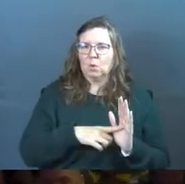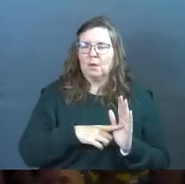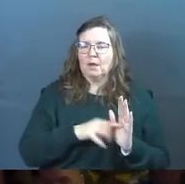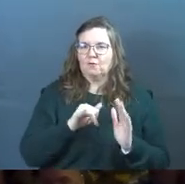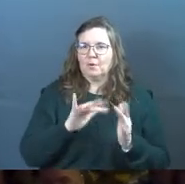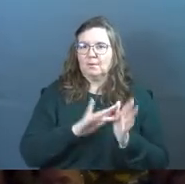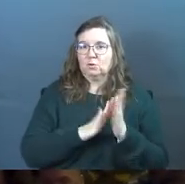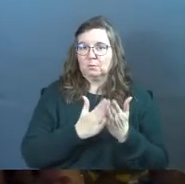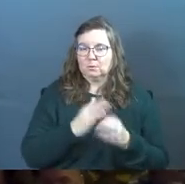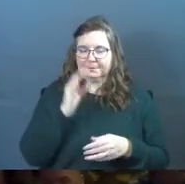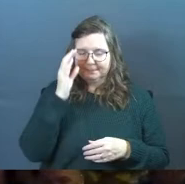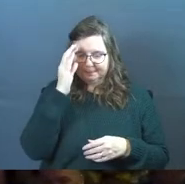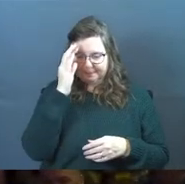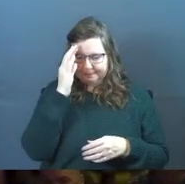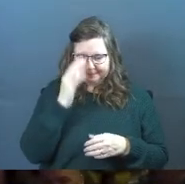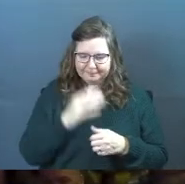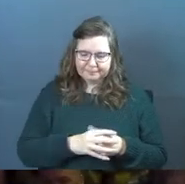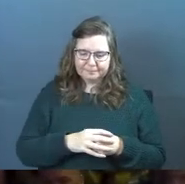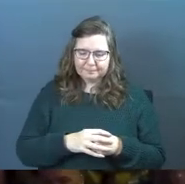scripture.